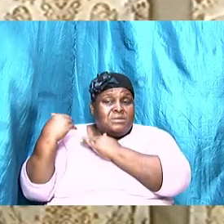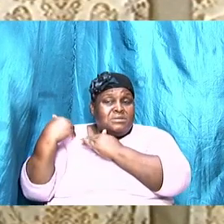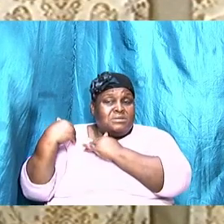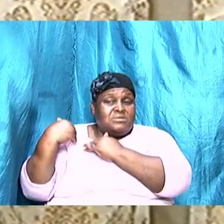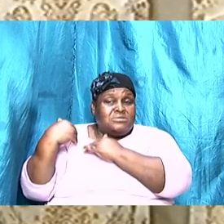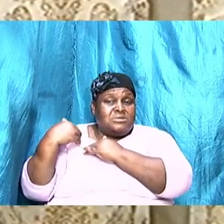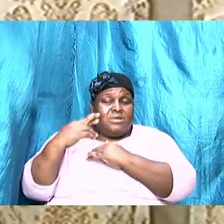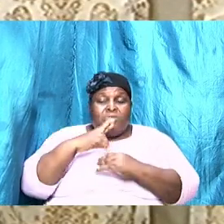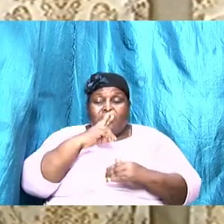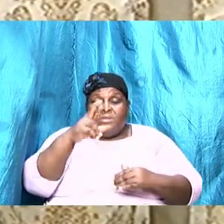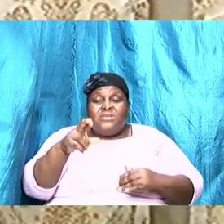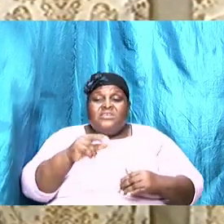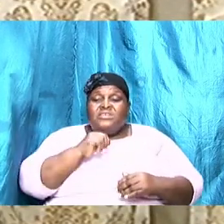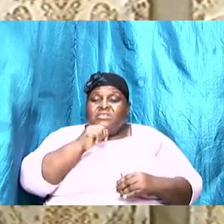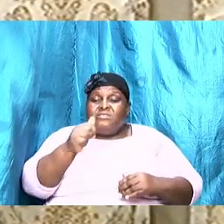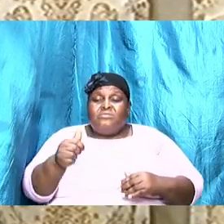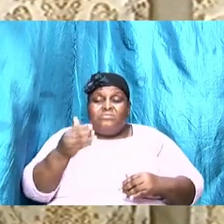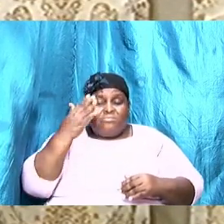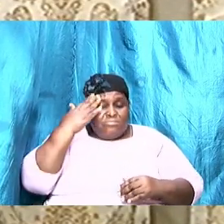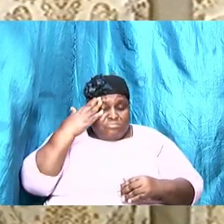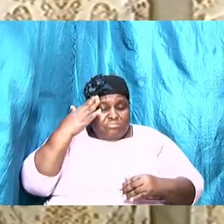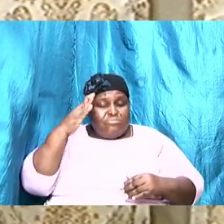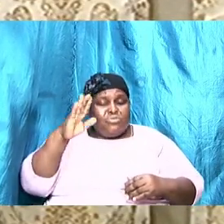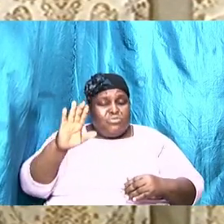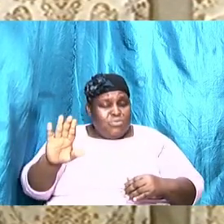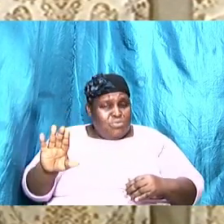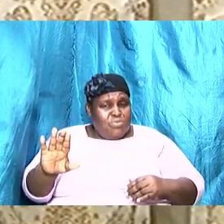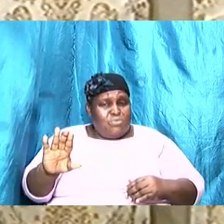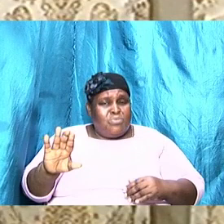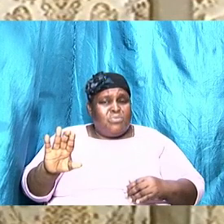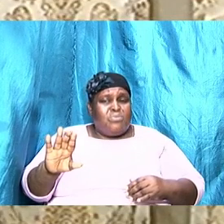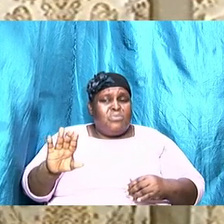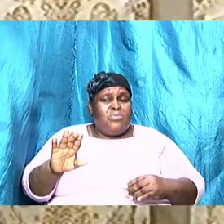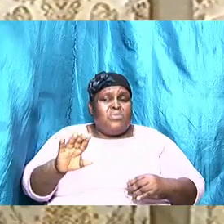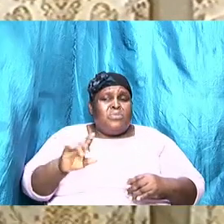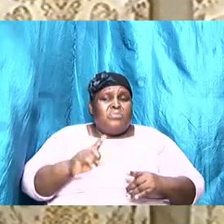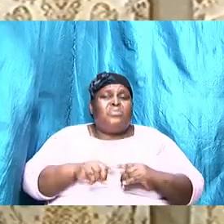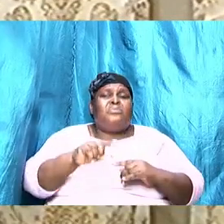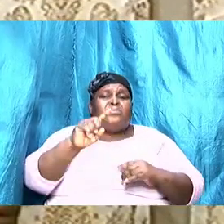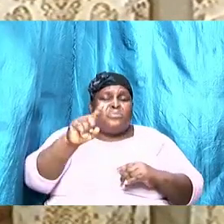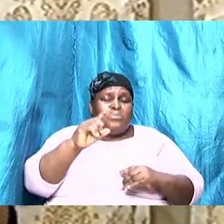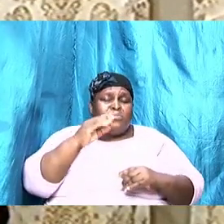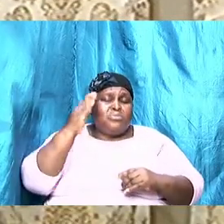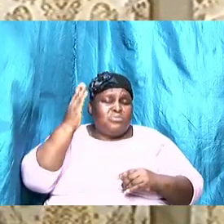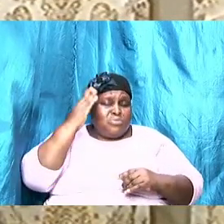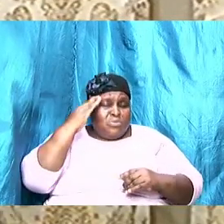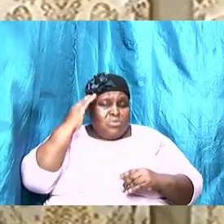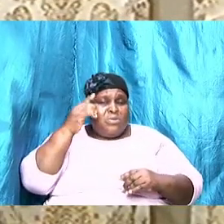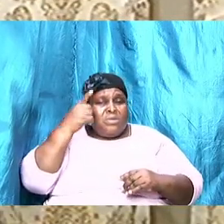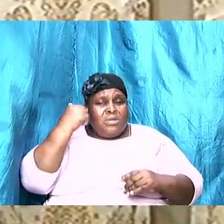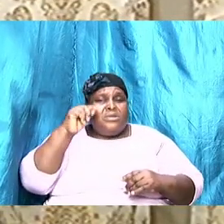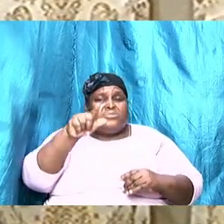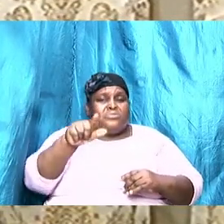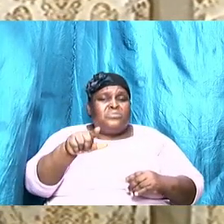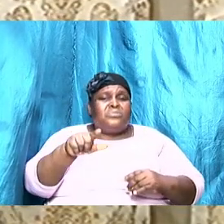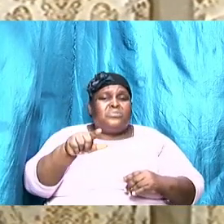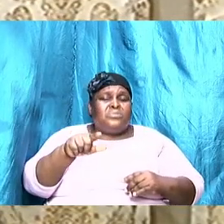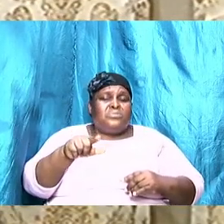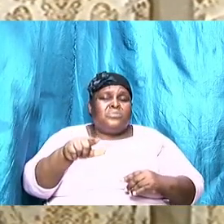off. And as such, we will be closer to experiencing